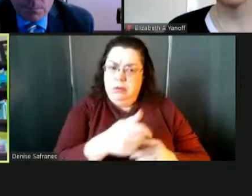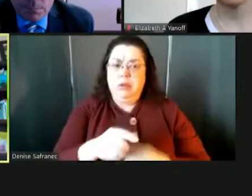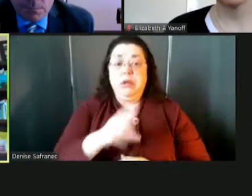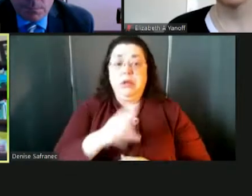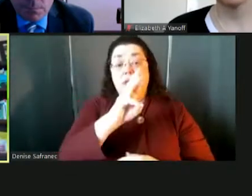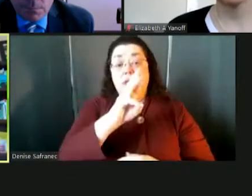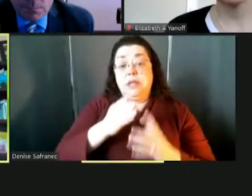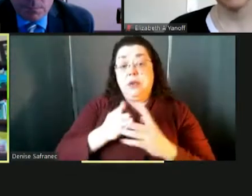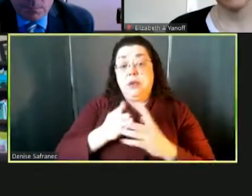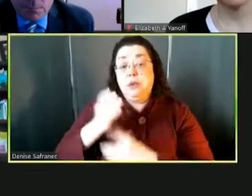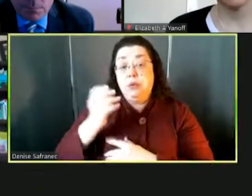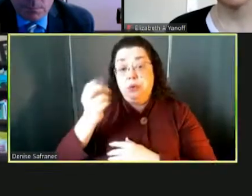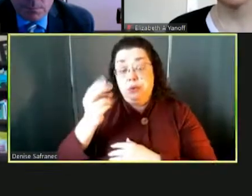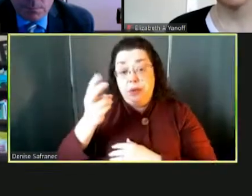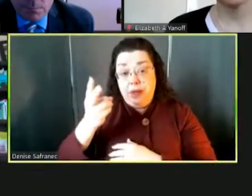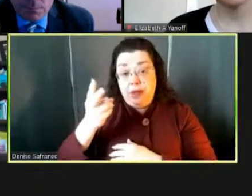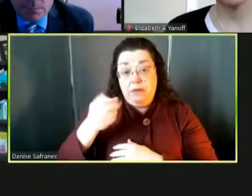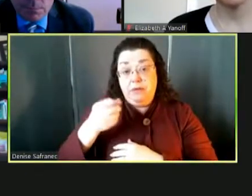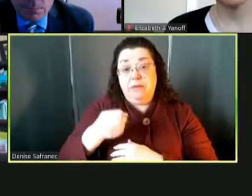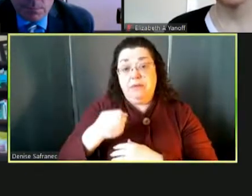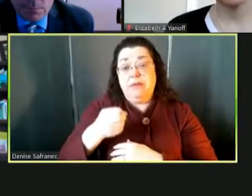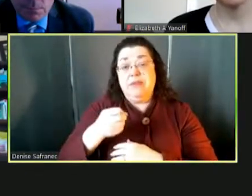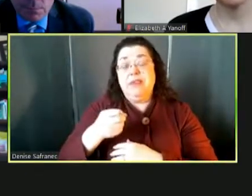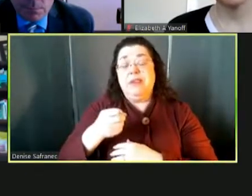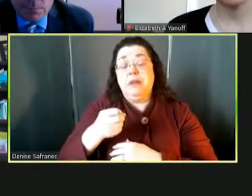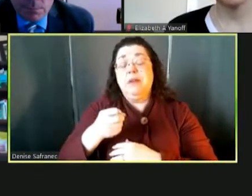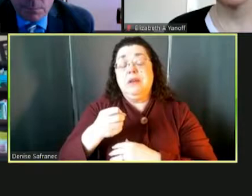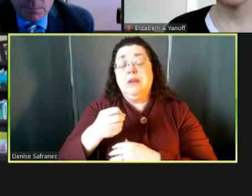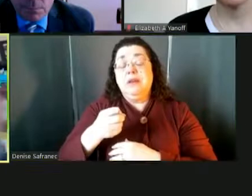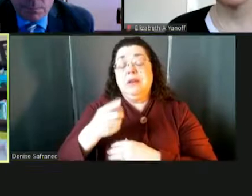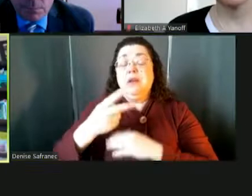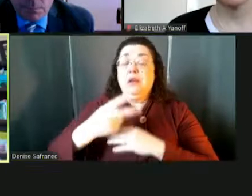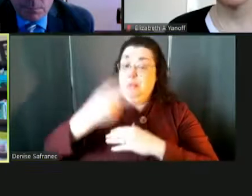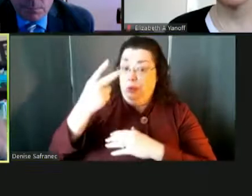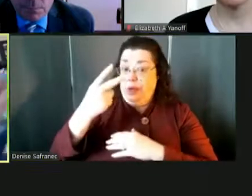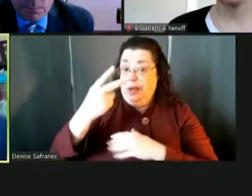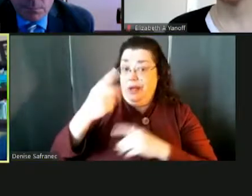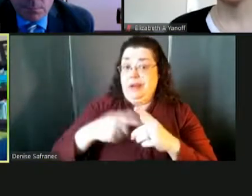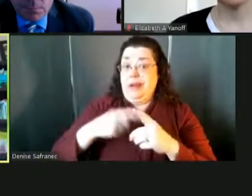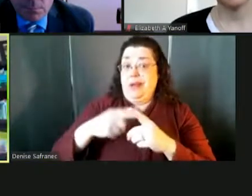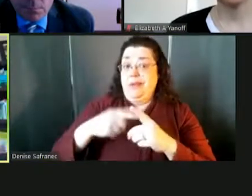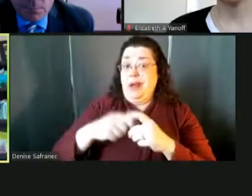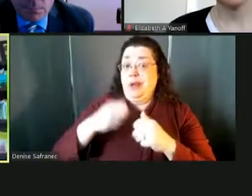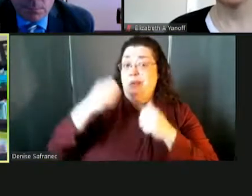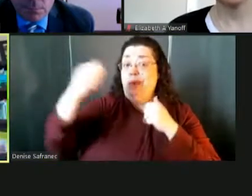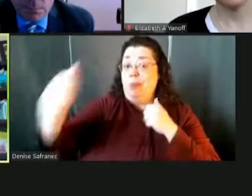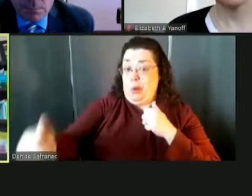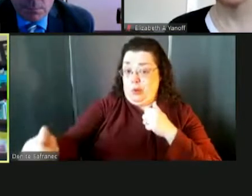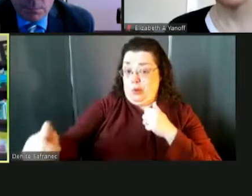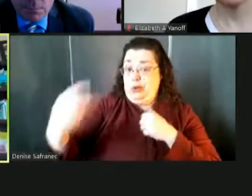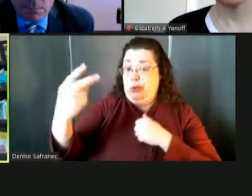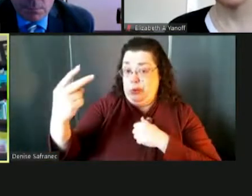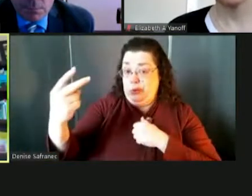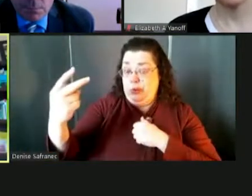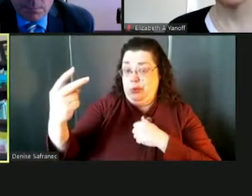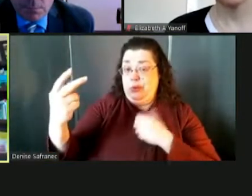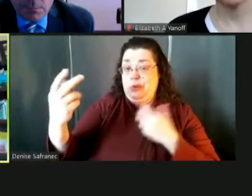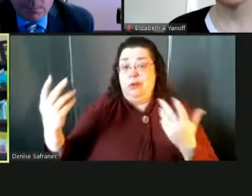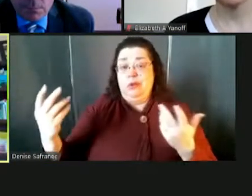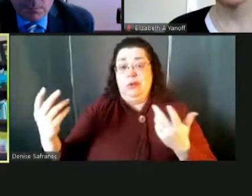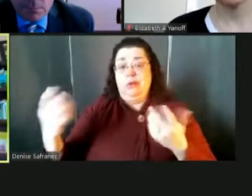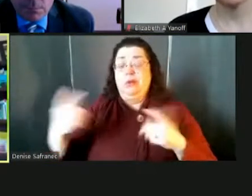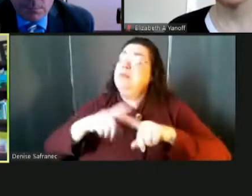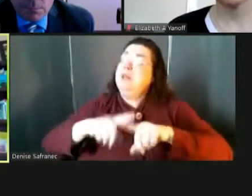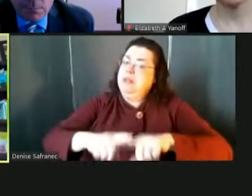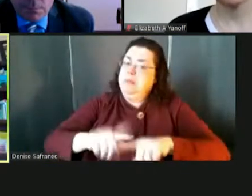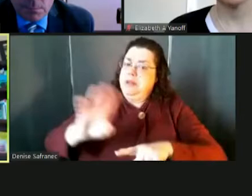12, that's the middle school and high school are here two days, and then remote to and then here to again, if they choose to be, we still have